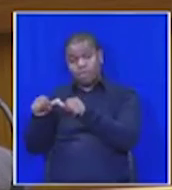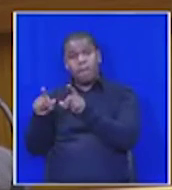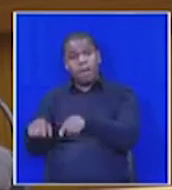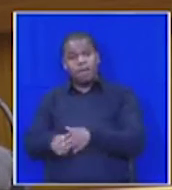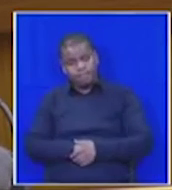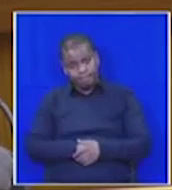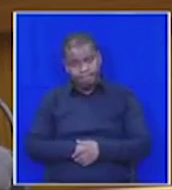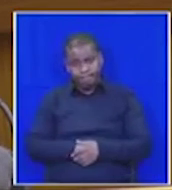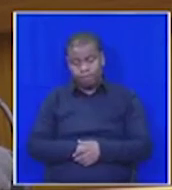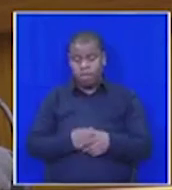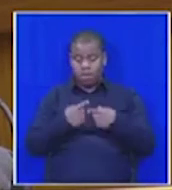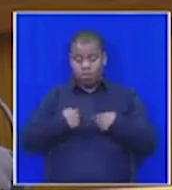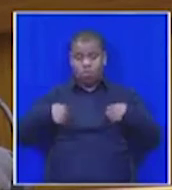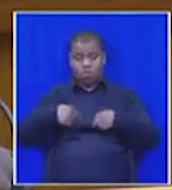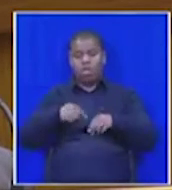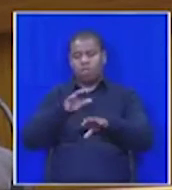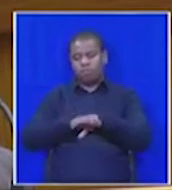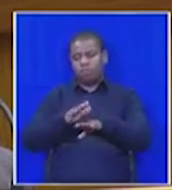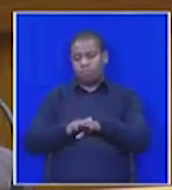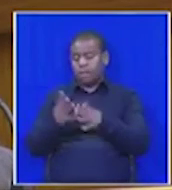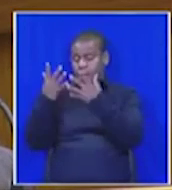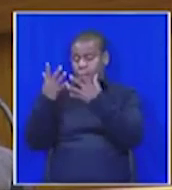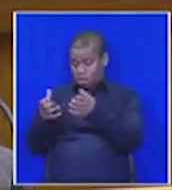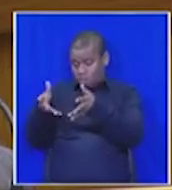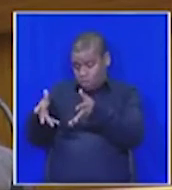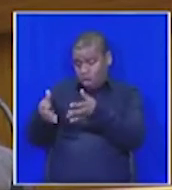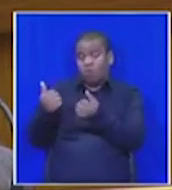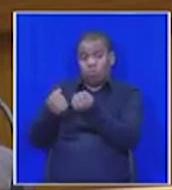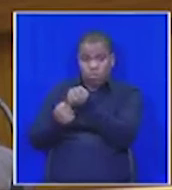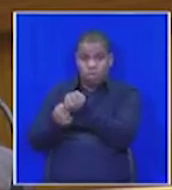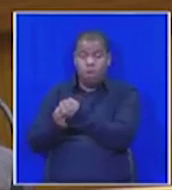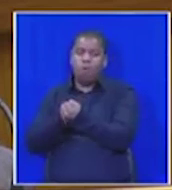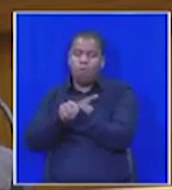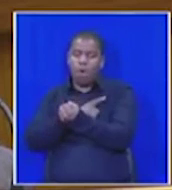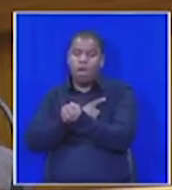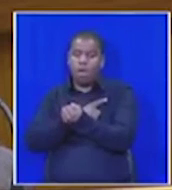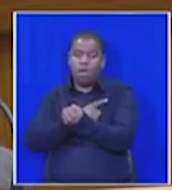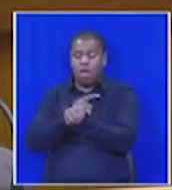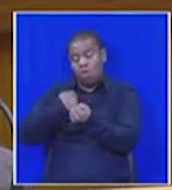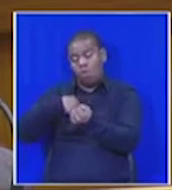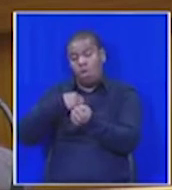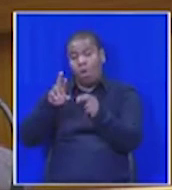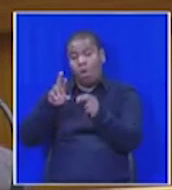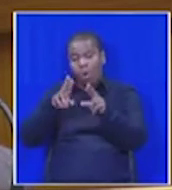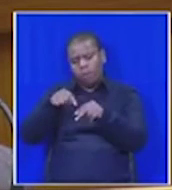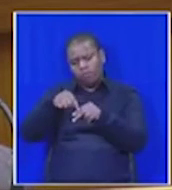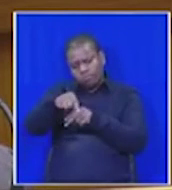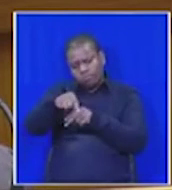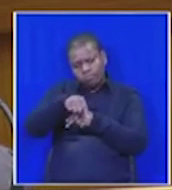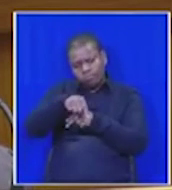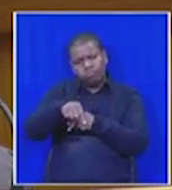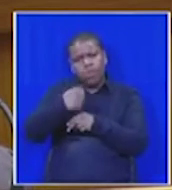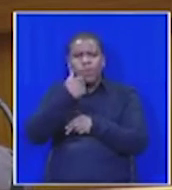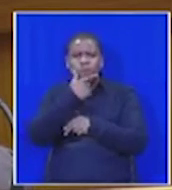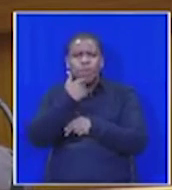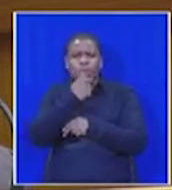We would accordingly support the current budget in the hope that sooner rather than later there